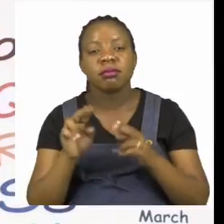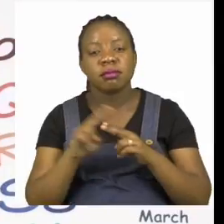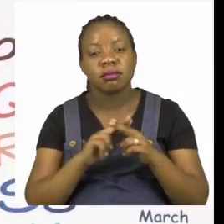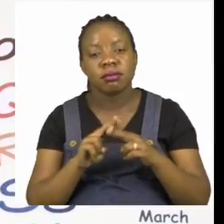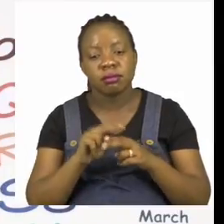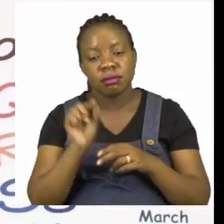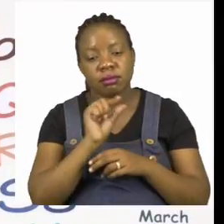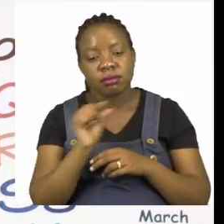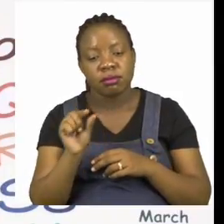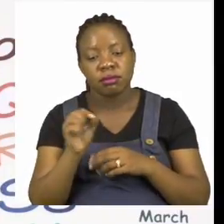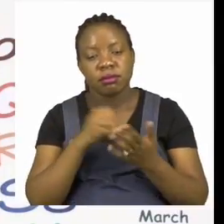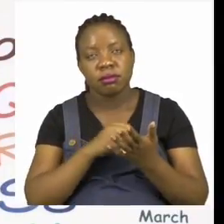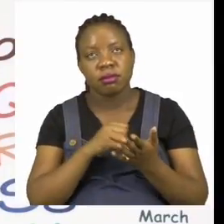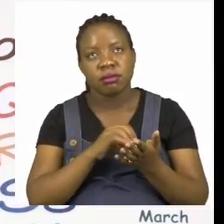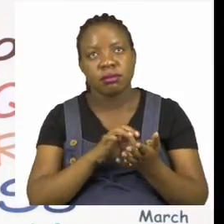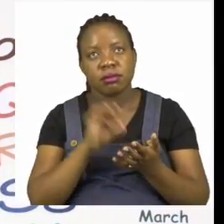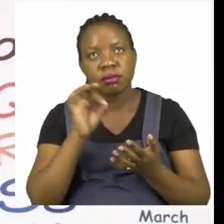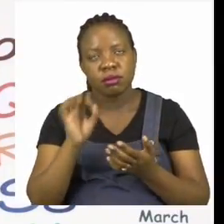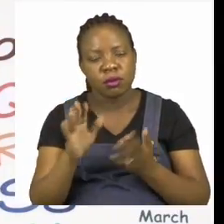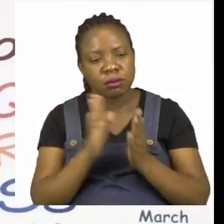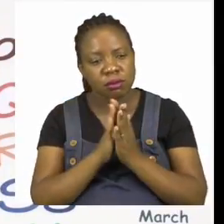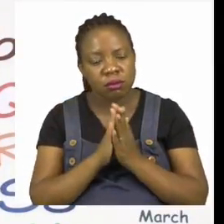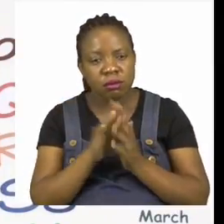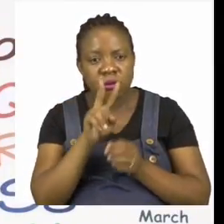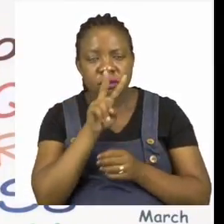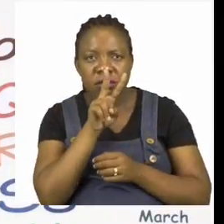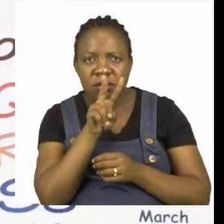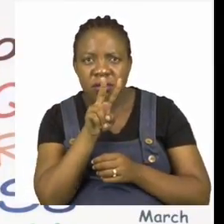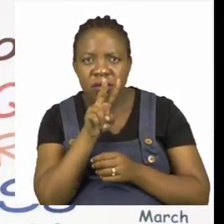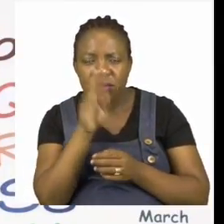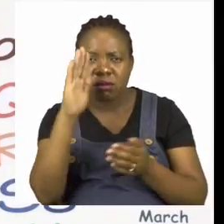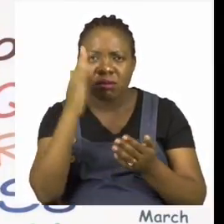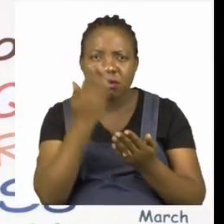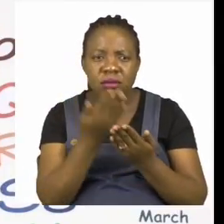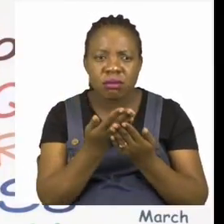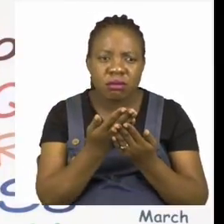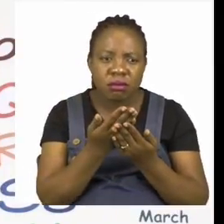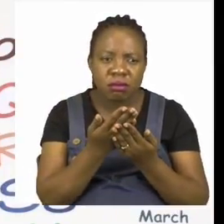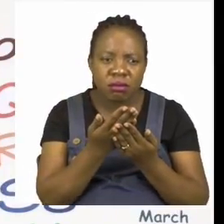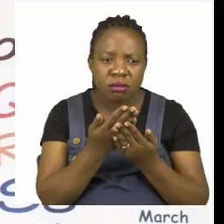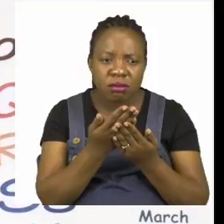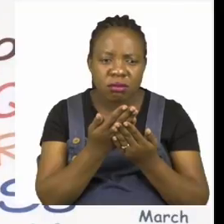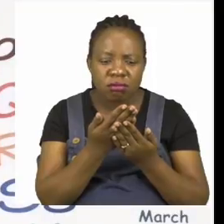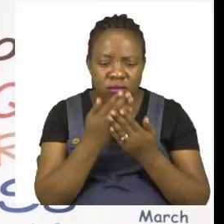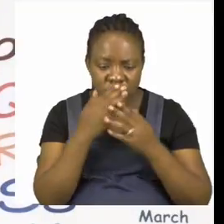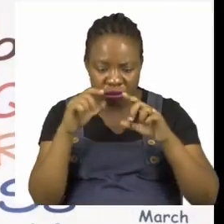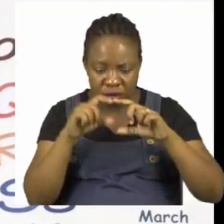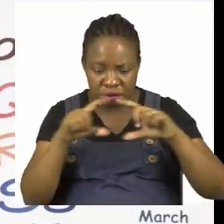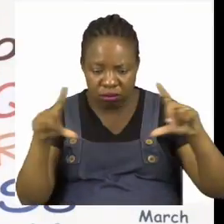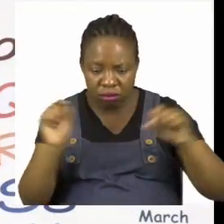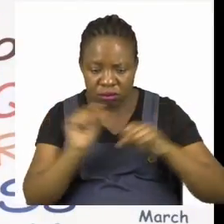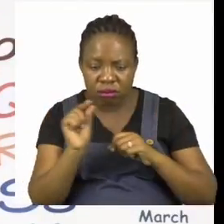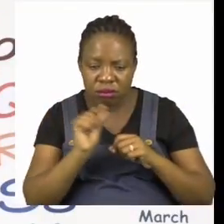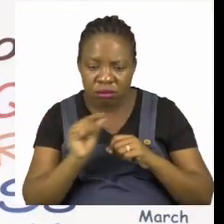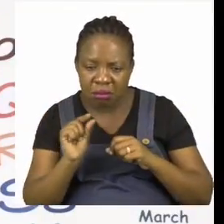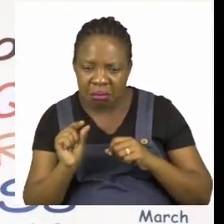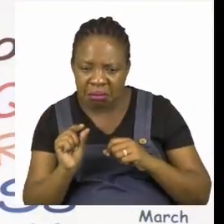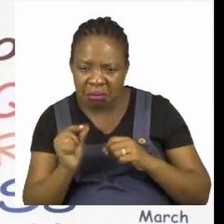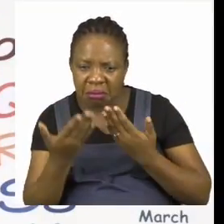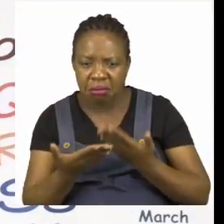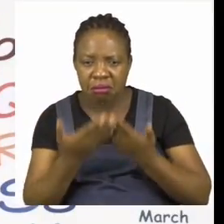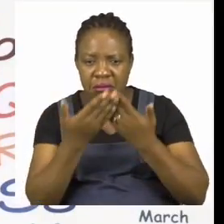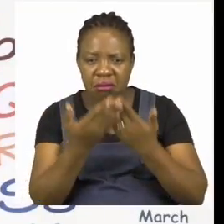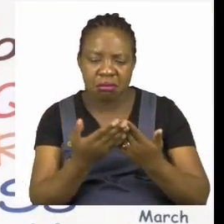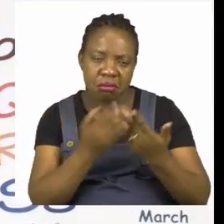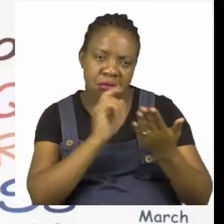say your sentence out loud and use the words in the word box to help you. If you need to think